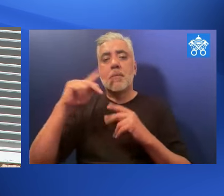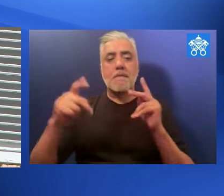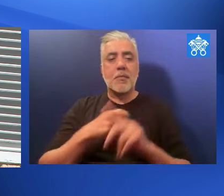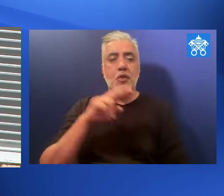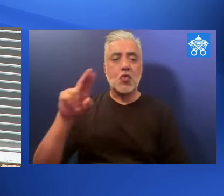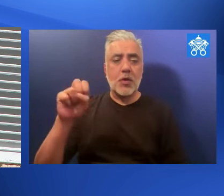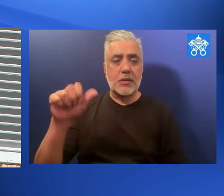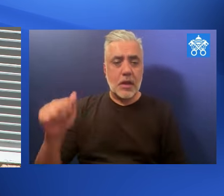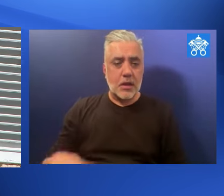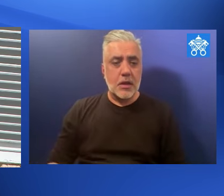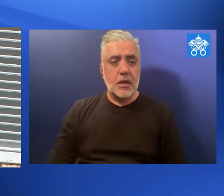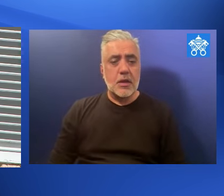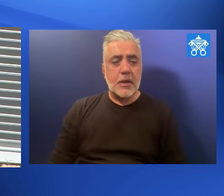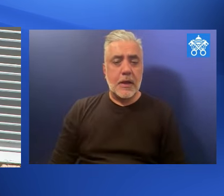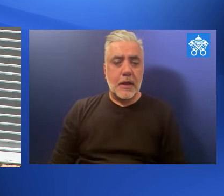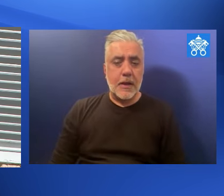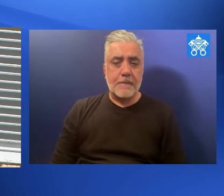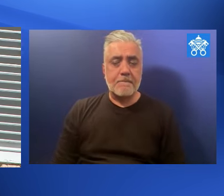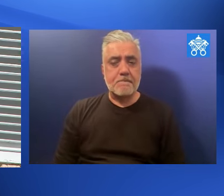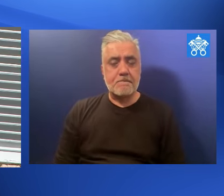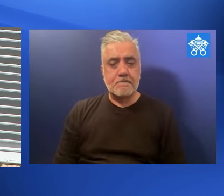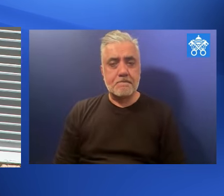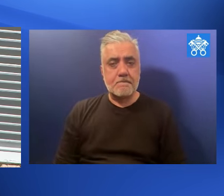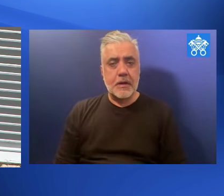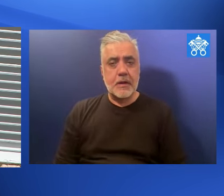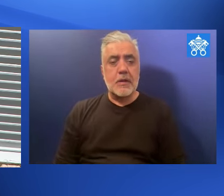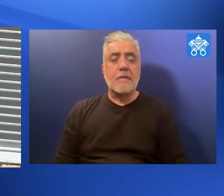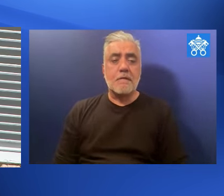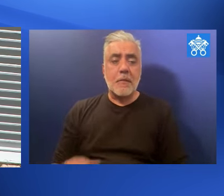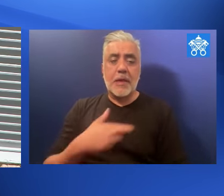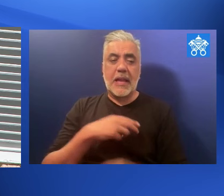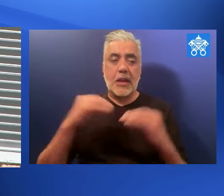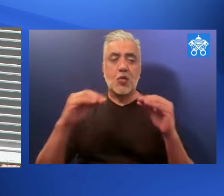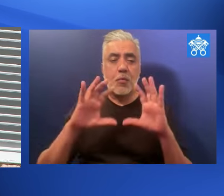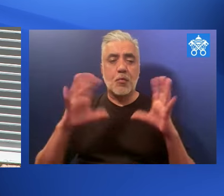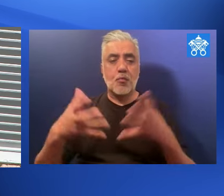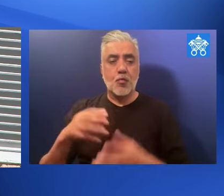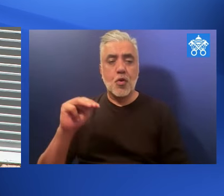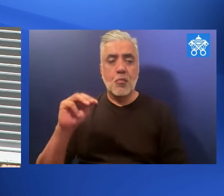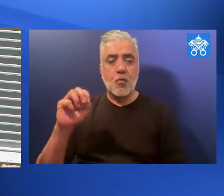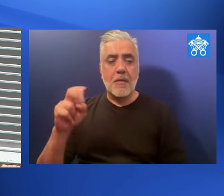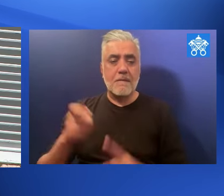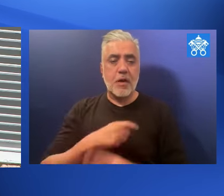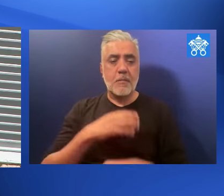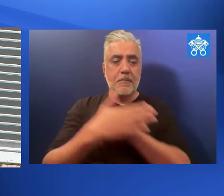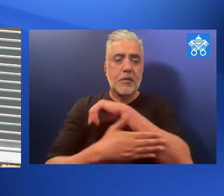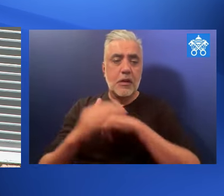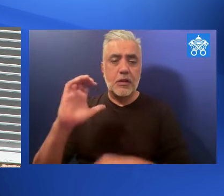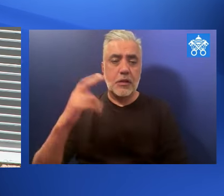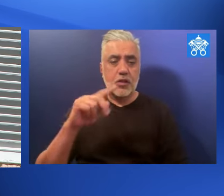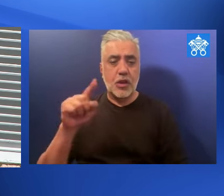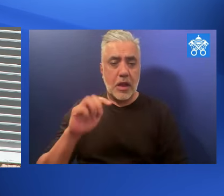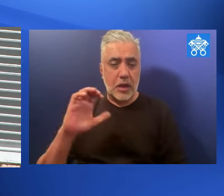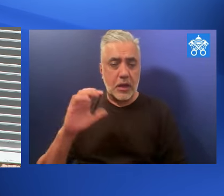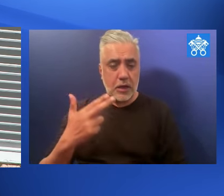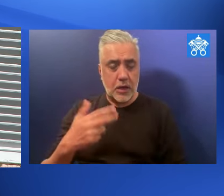world and from Italy, especially those who come from the United States of America, the neo-captocuminal movement